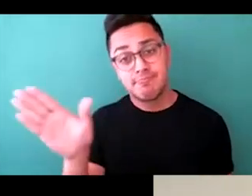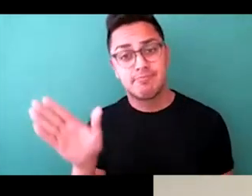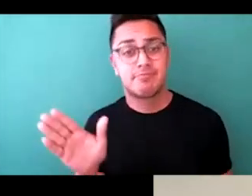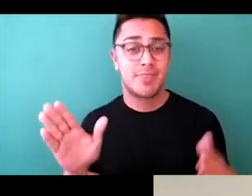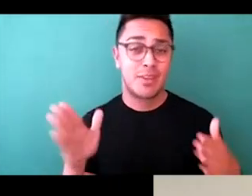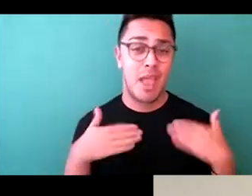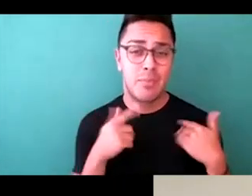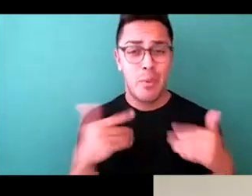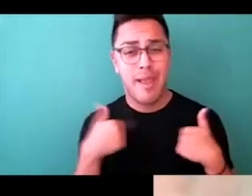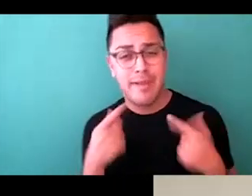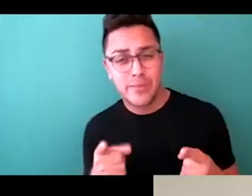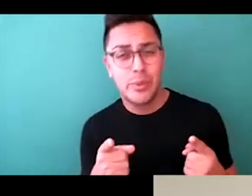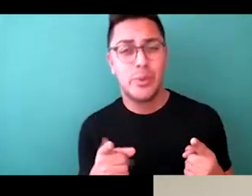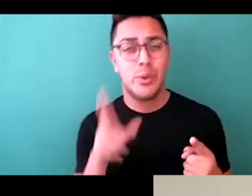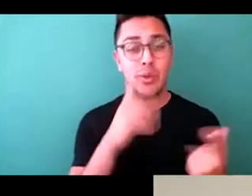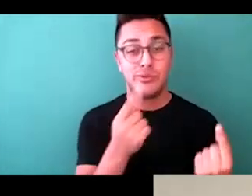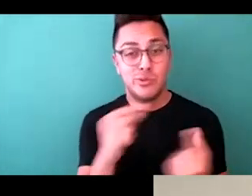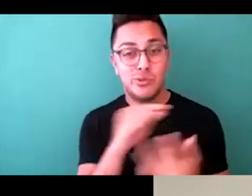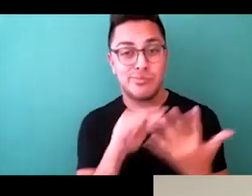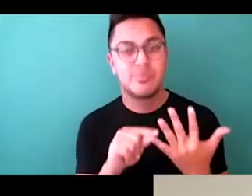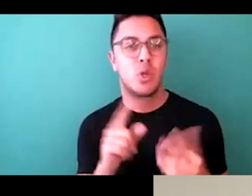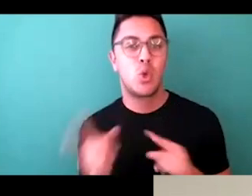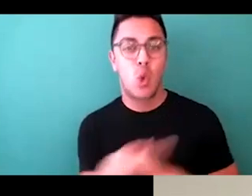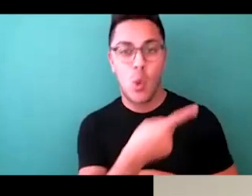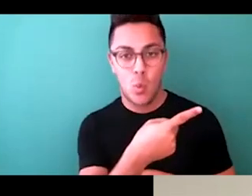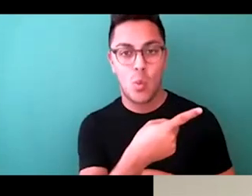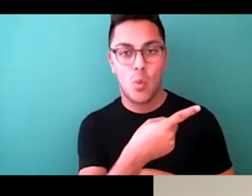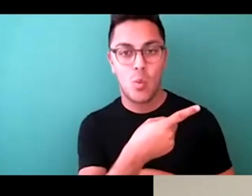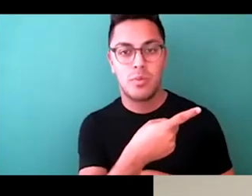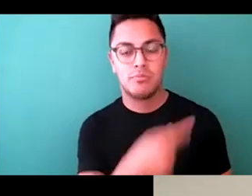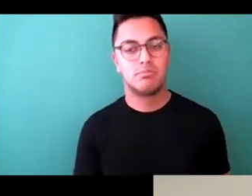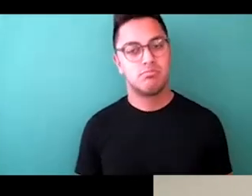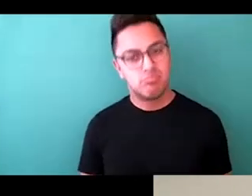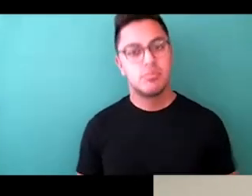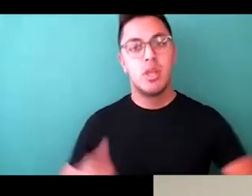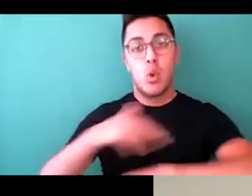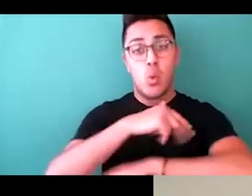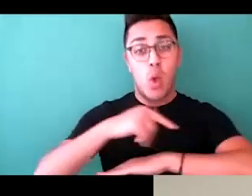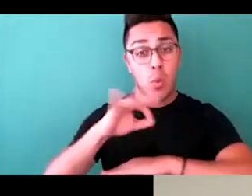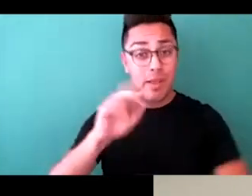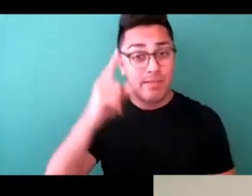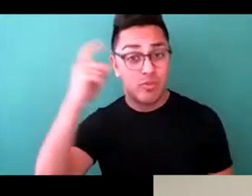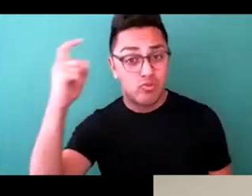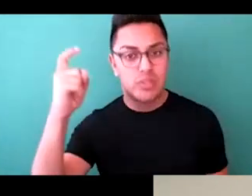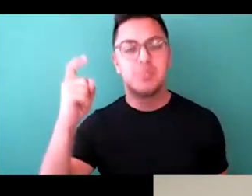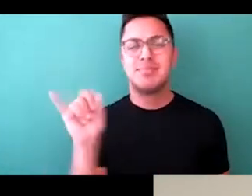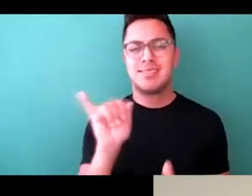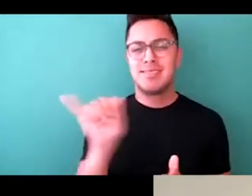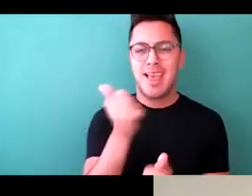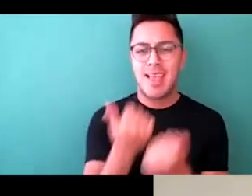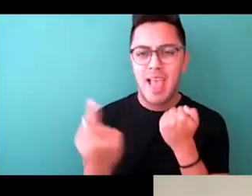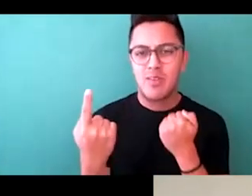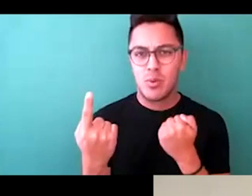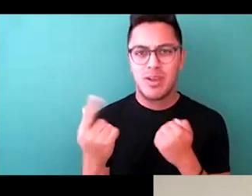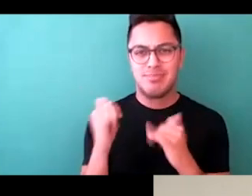you. This is what you're going to do. You go on that side. And, you know, being on the runway of dreams, it's kind of just like everybody is like